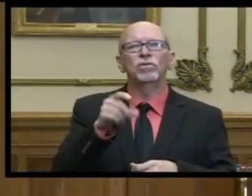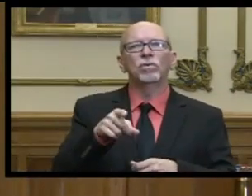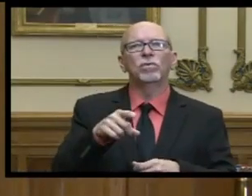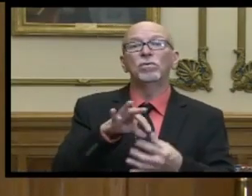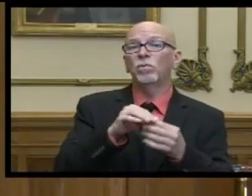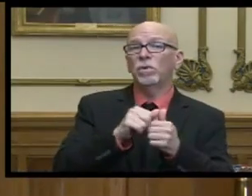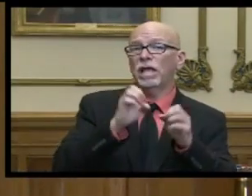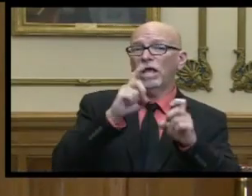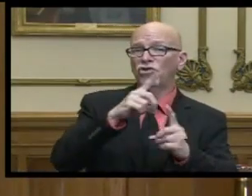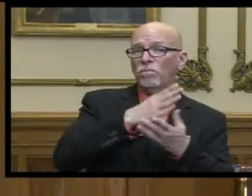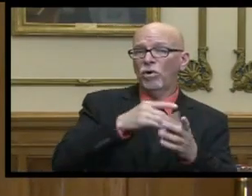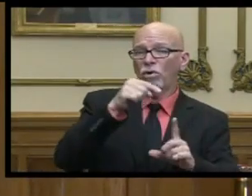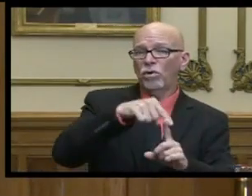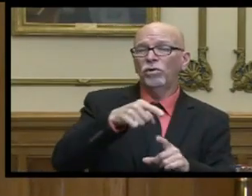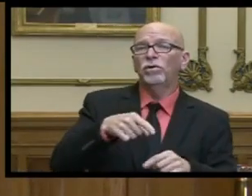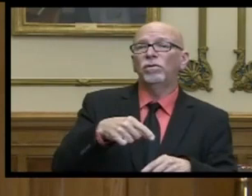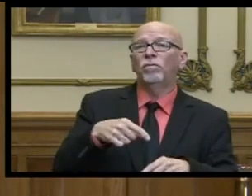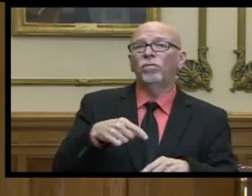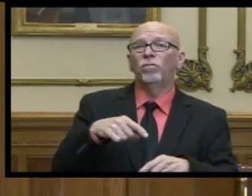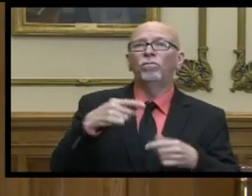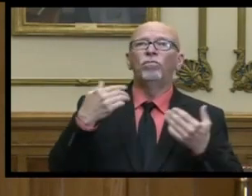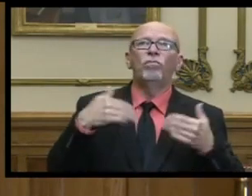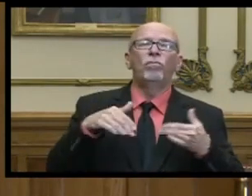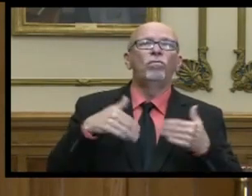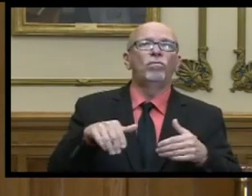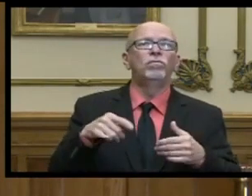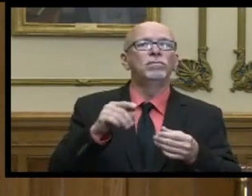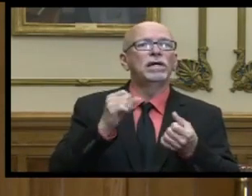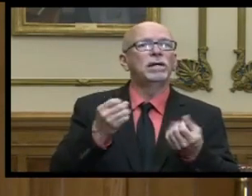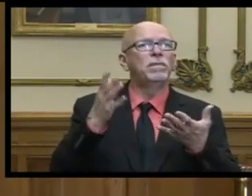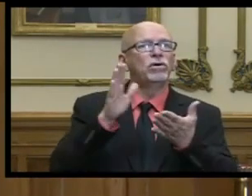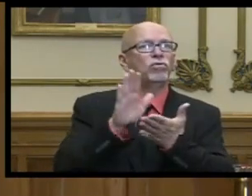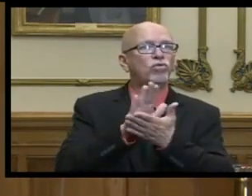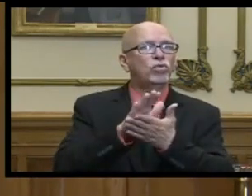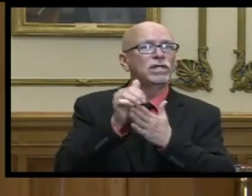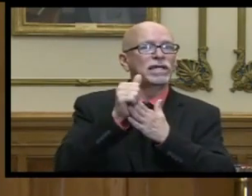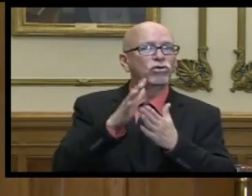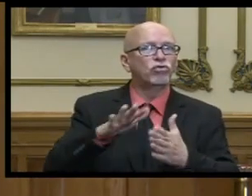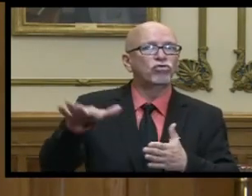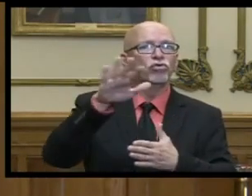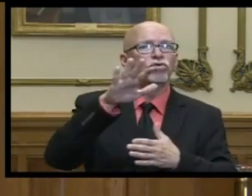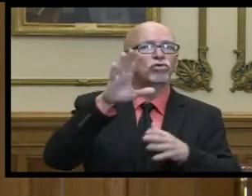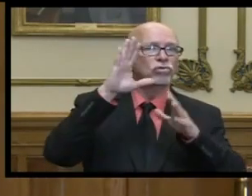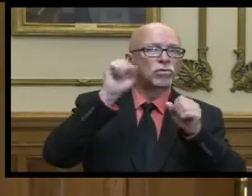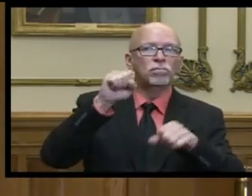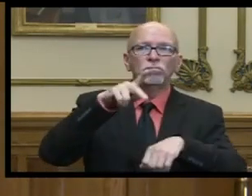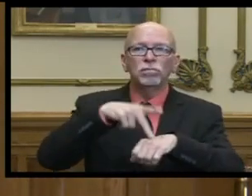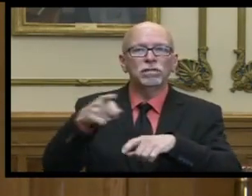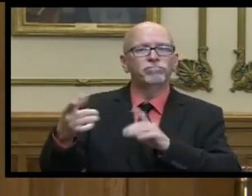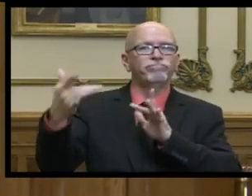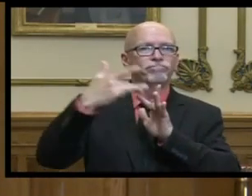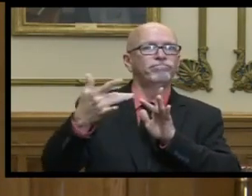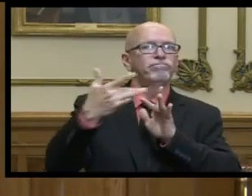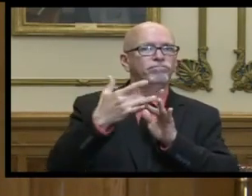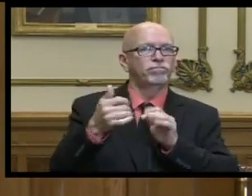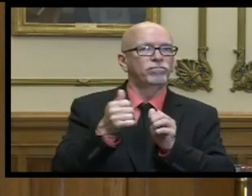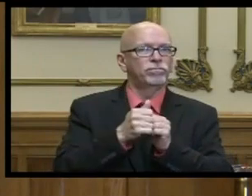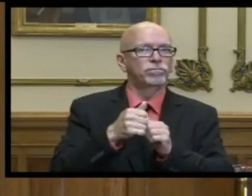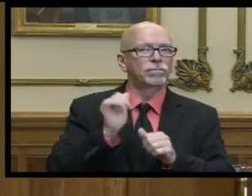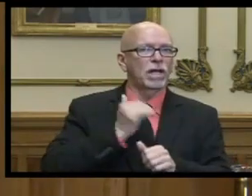it's it's been incredible the number of district leaders school leaders who have reached out to